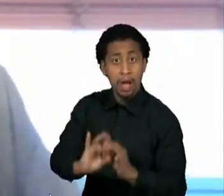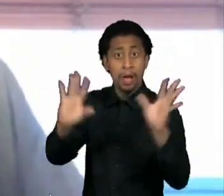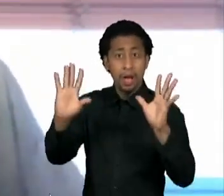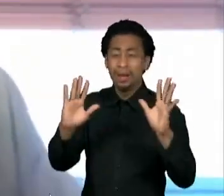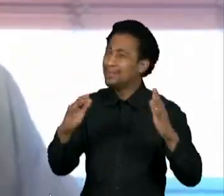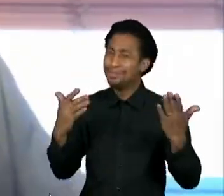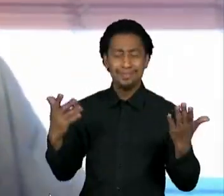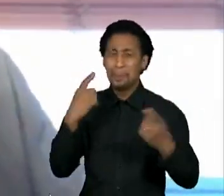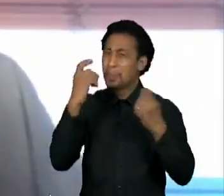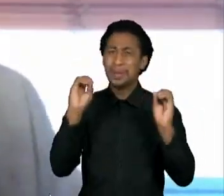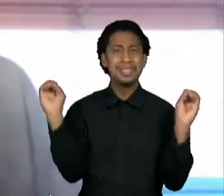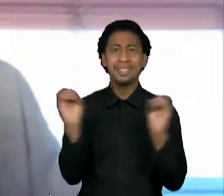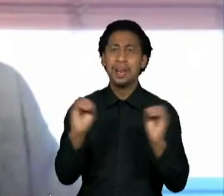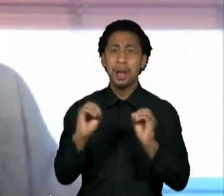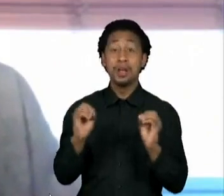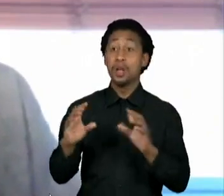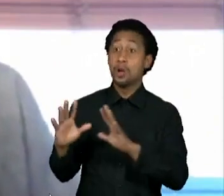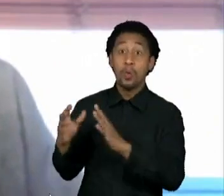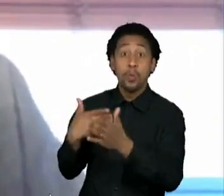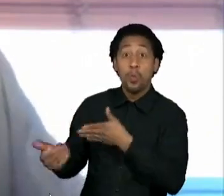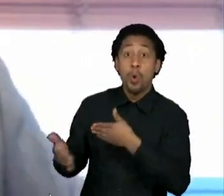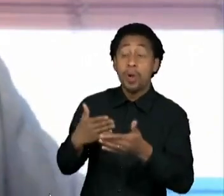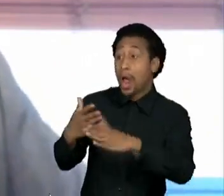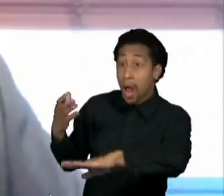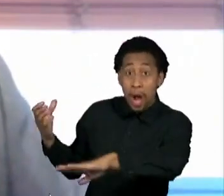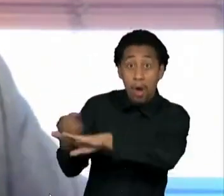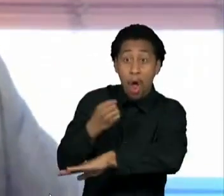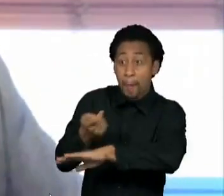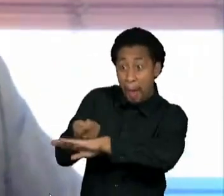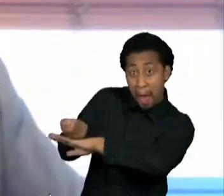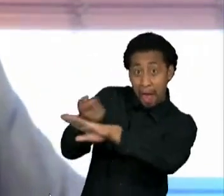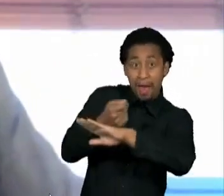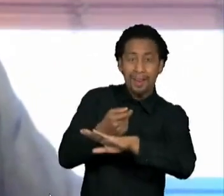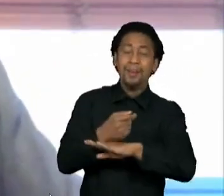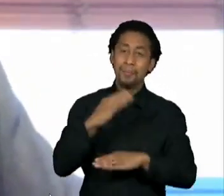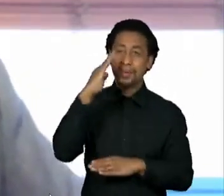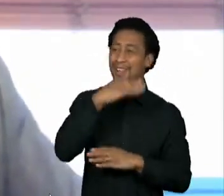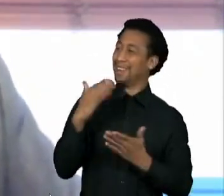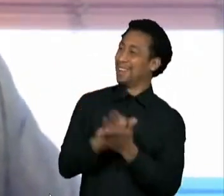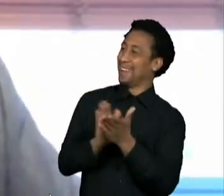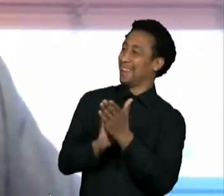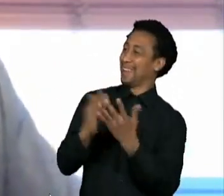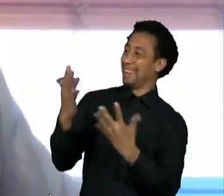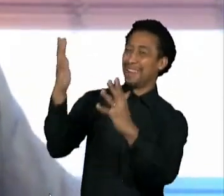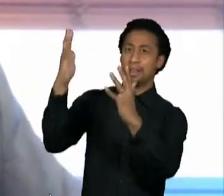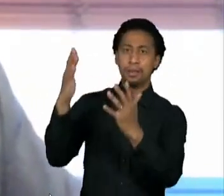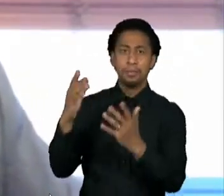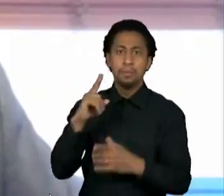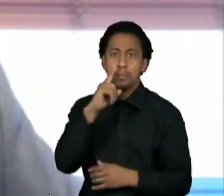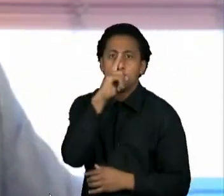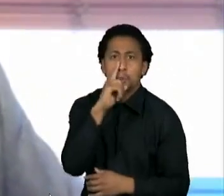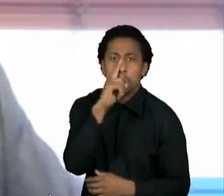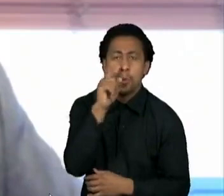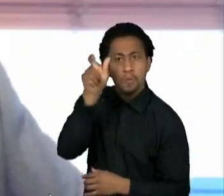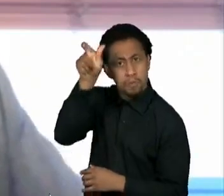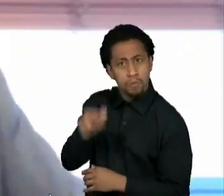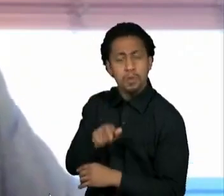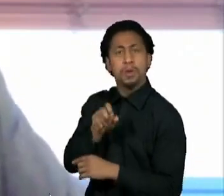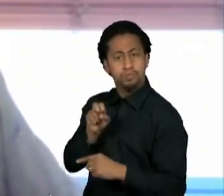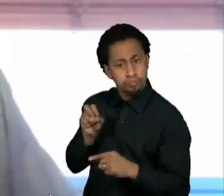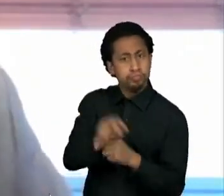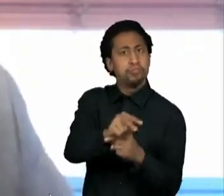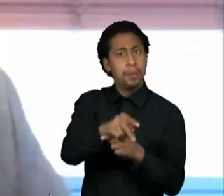applauded every coup he has seen. Um, and so this was a really dangerous figure that Brazilians elected in 2018.